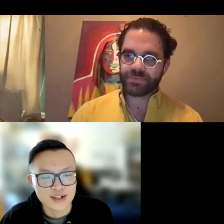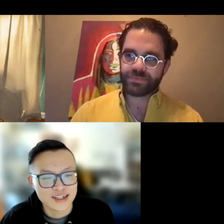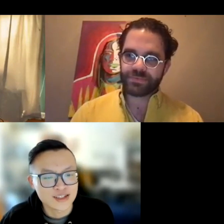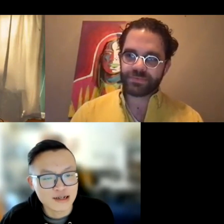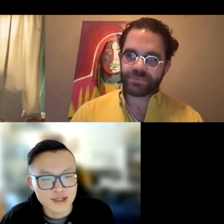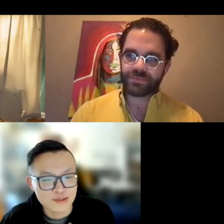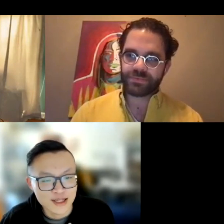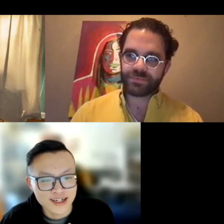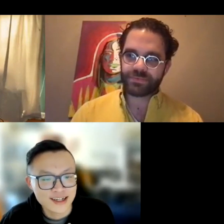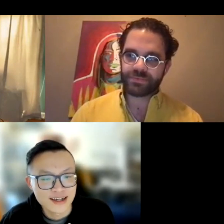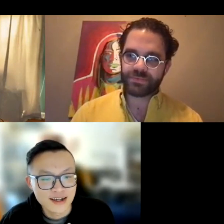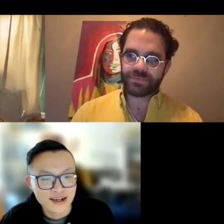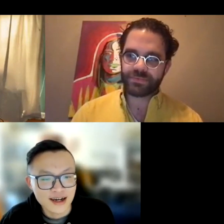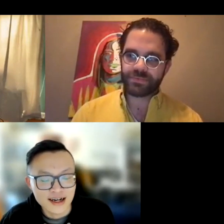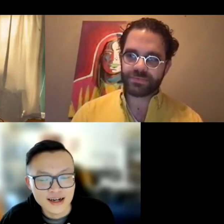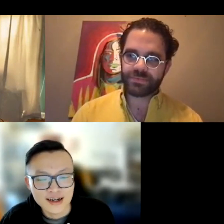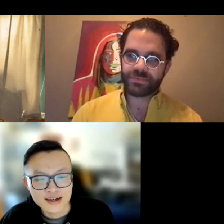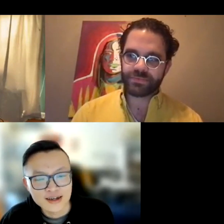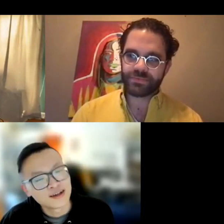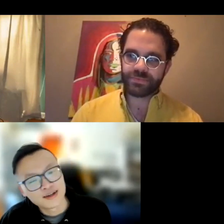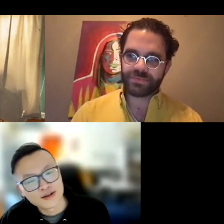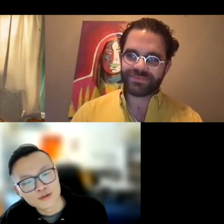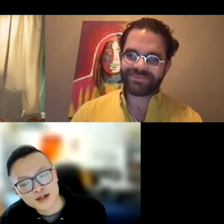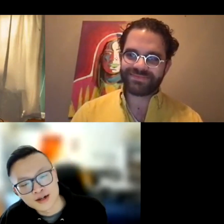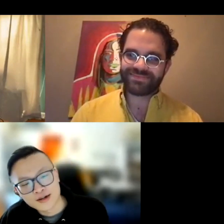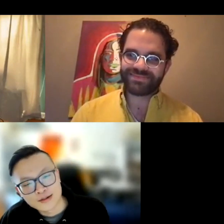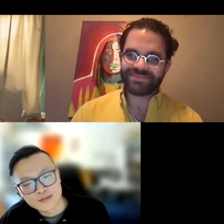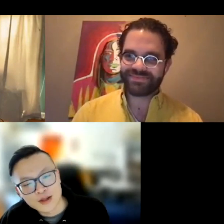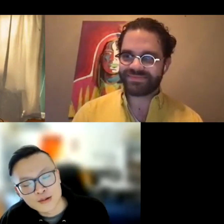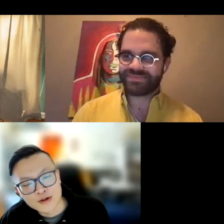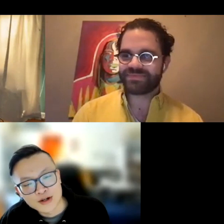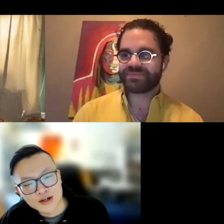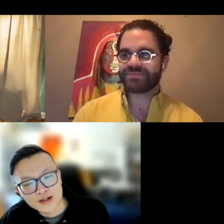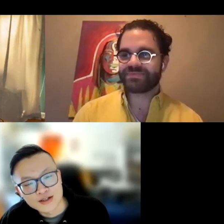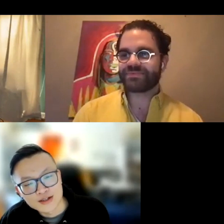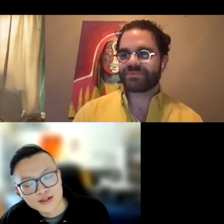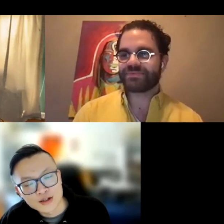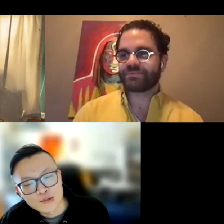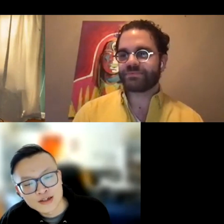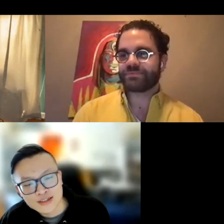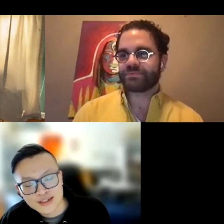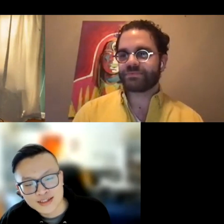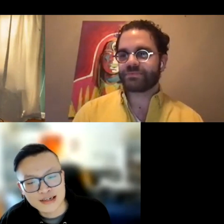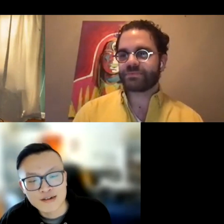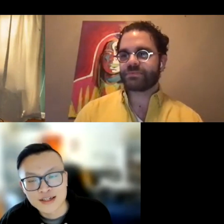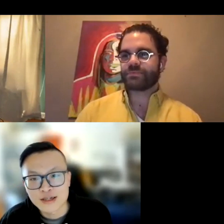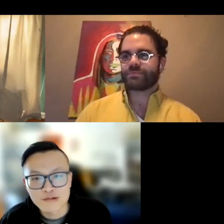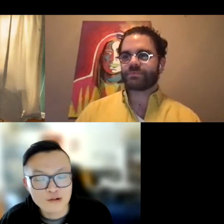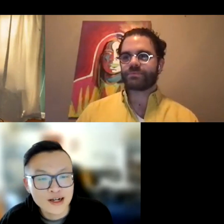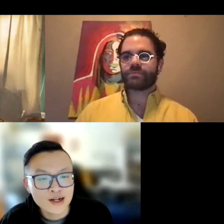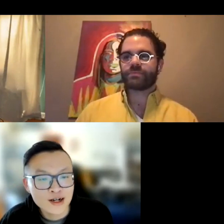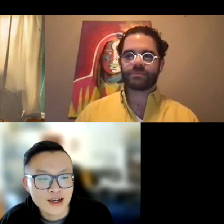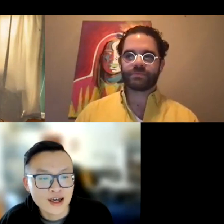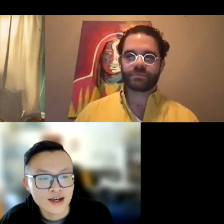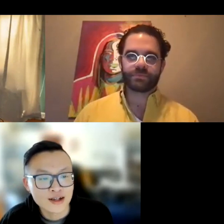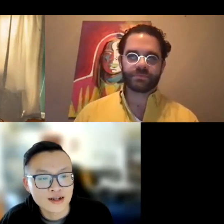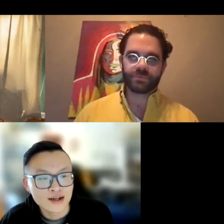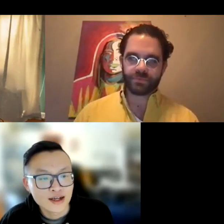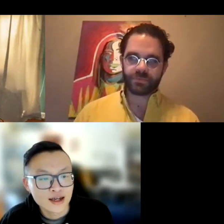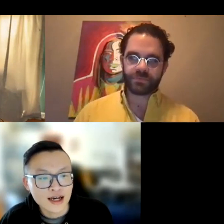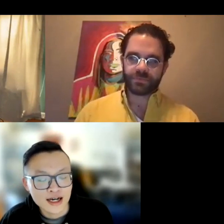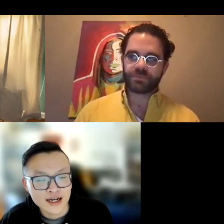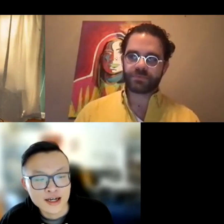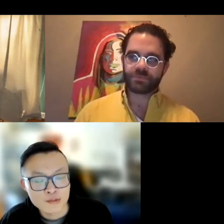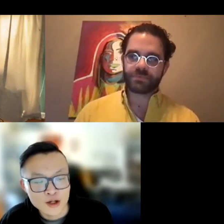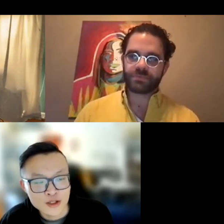and a black hoodie. So everything black. I am a humanistic sci-fi TV writer. And